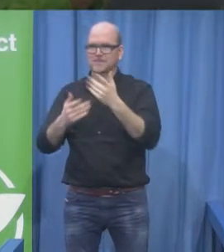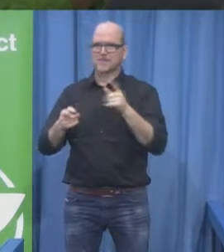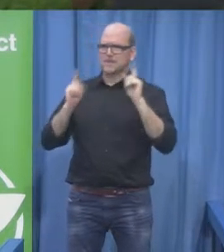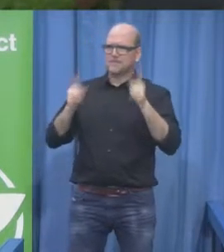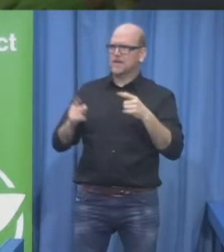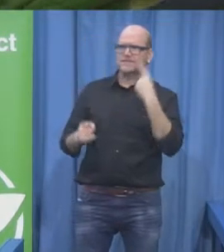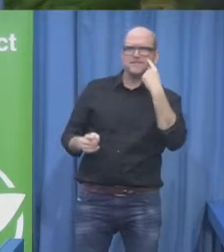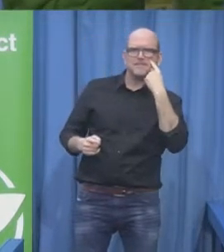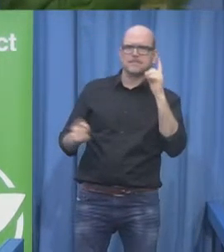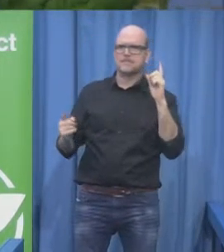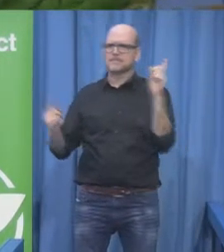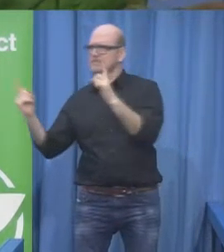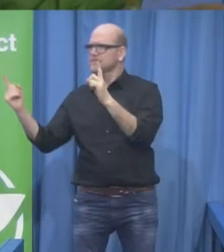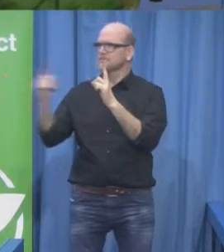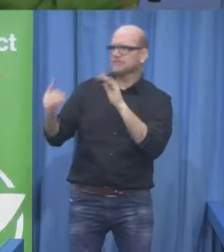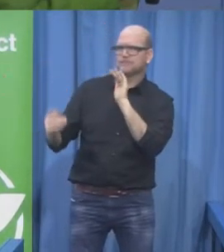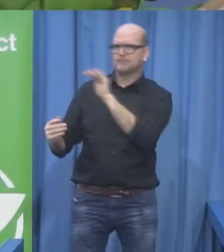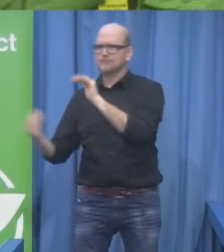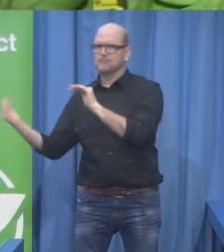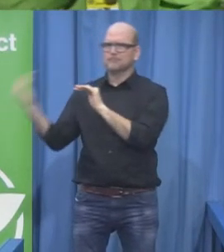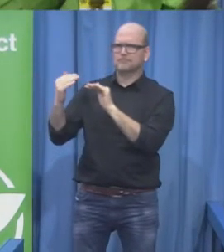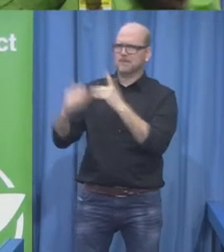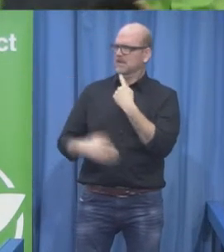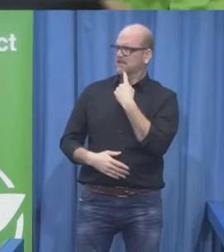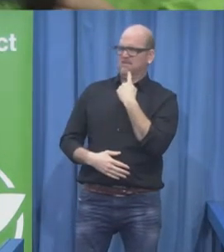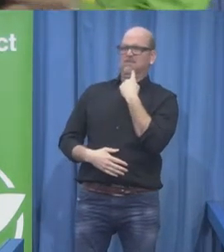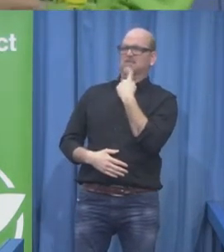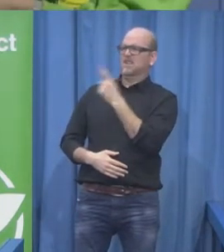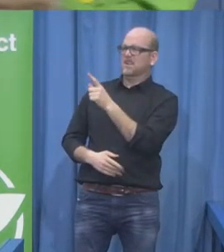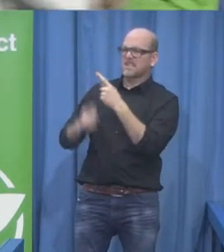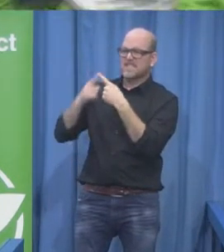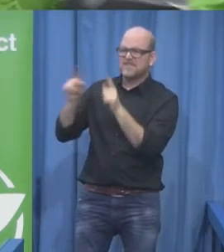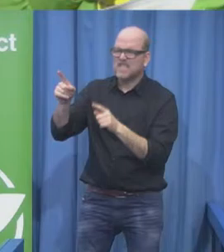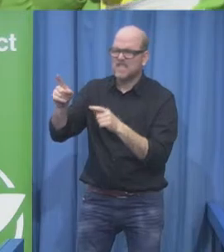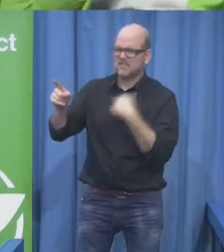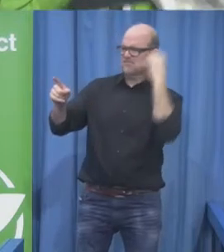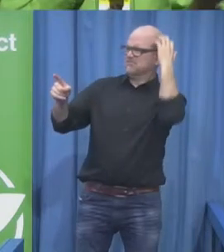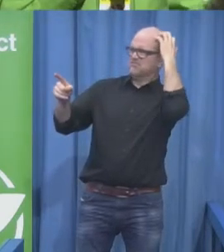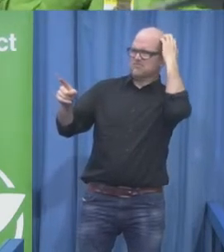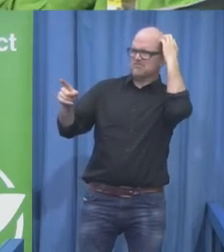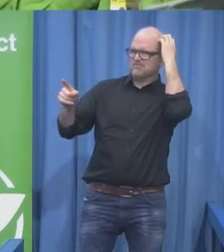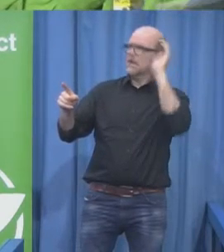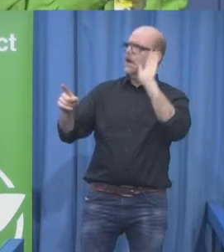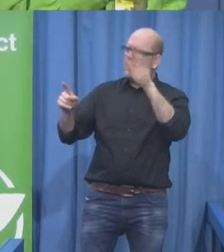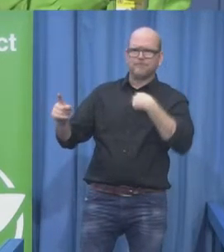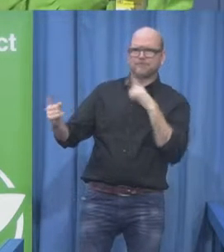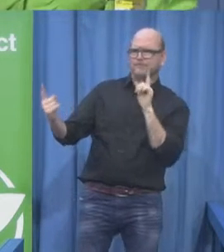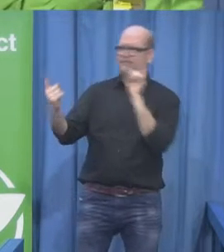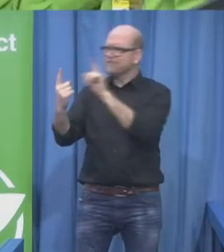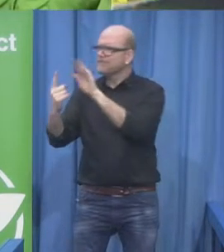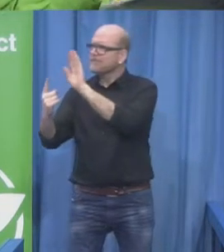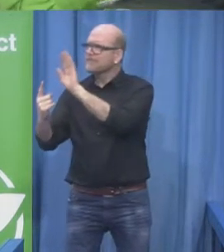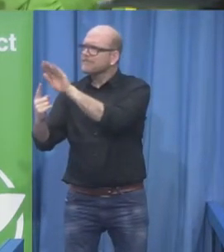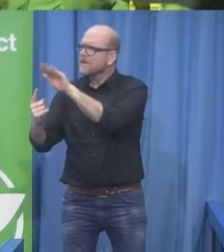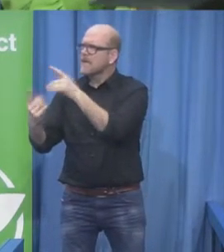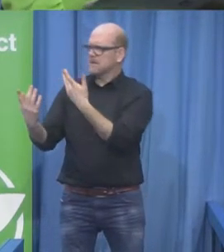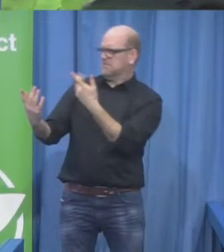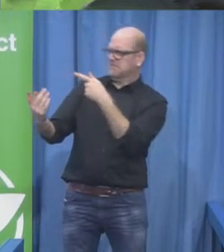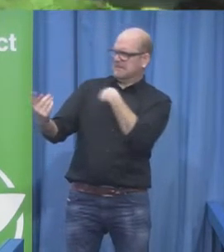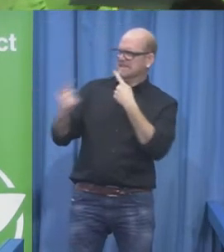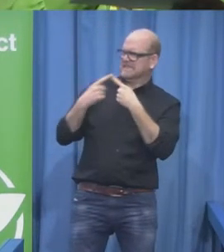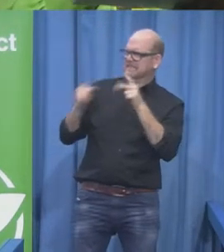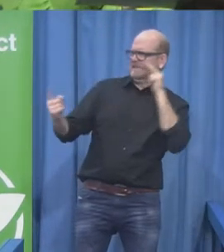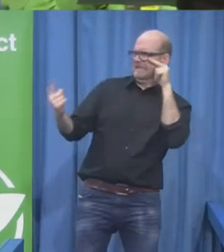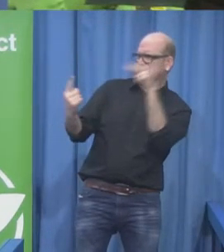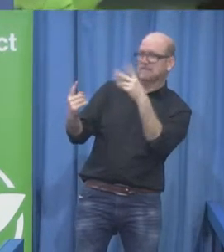you should need. But firstly I would like to tell you you have a headset in front of you should you need translation. Minister Stoja